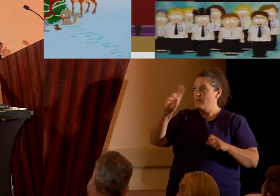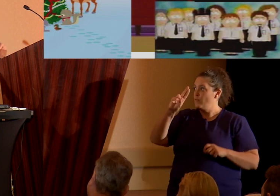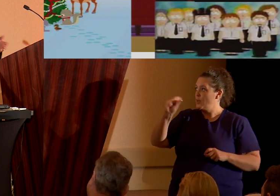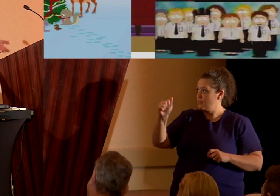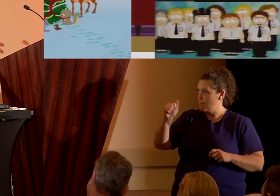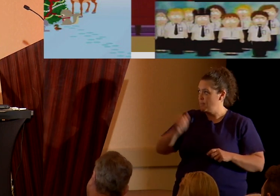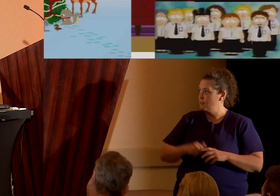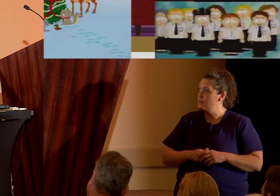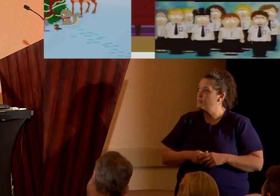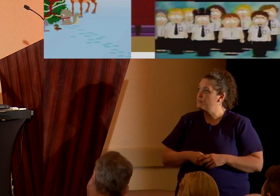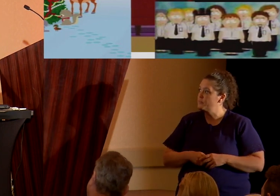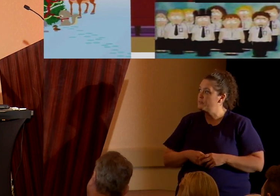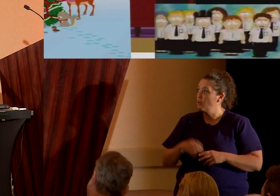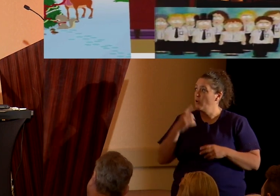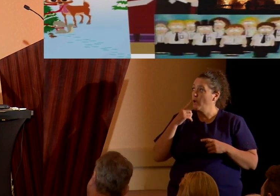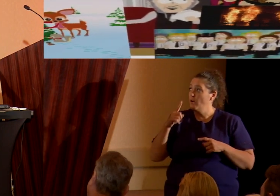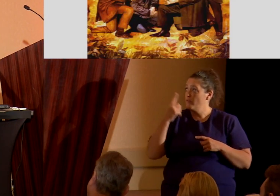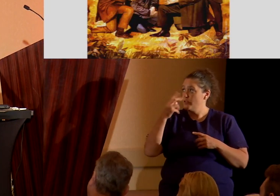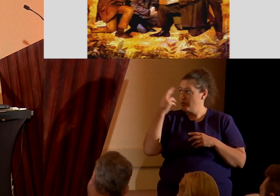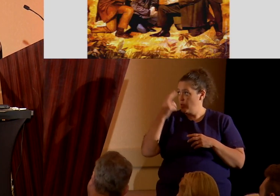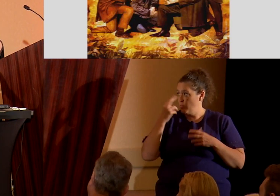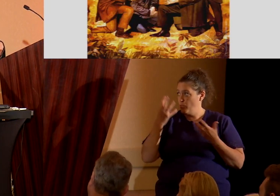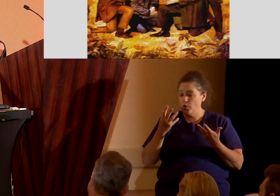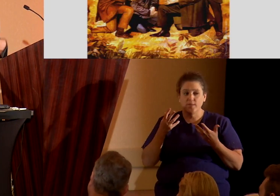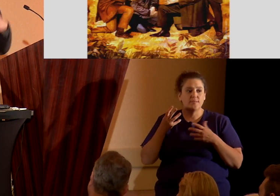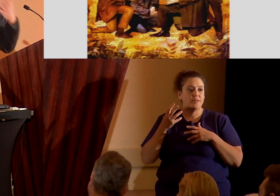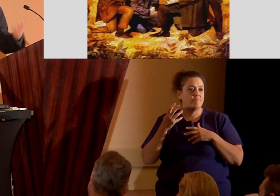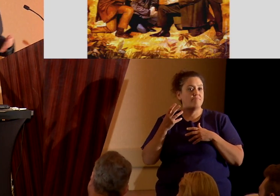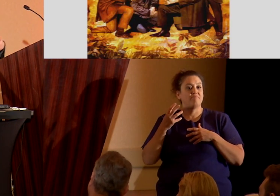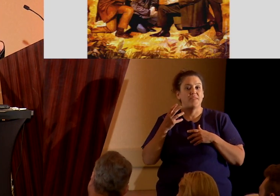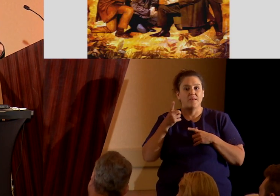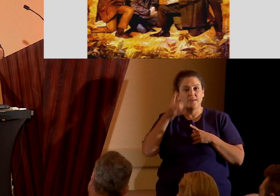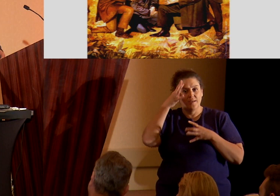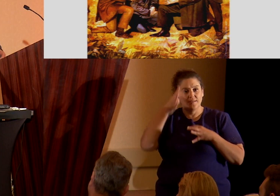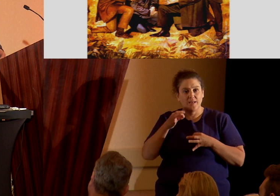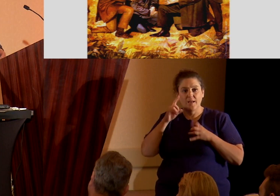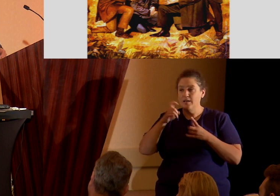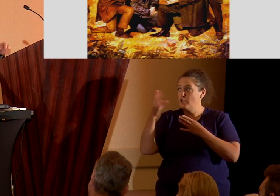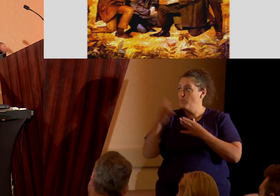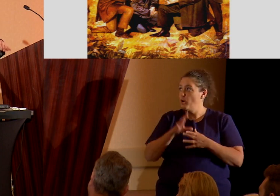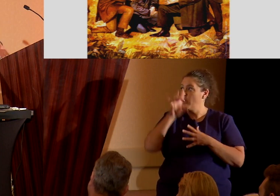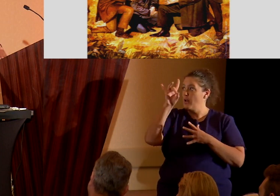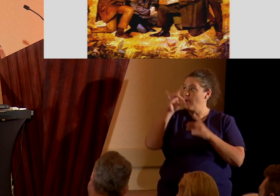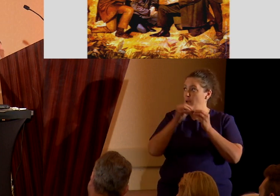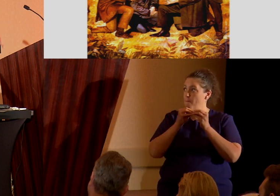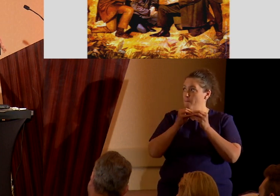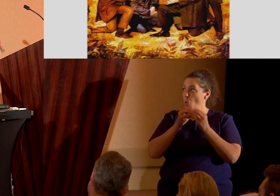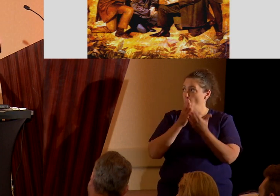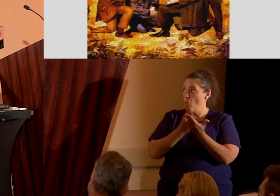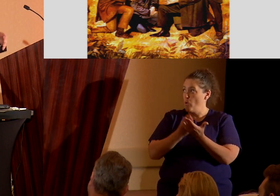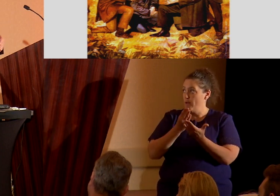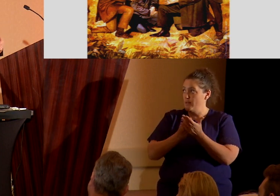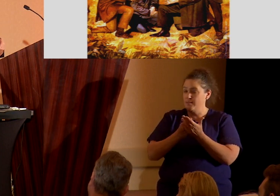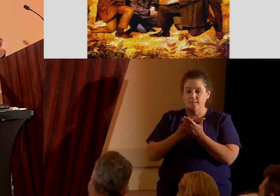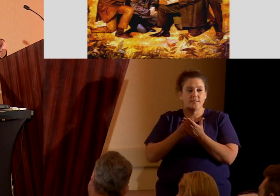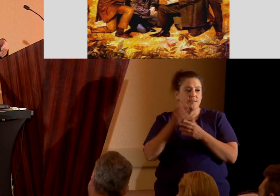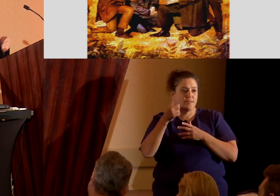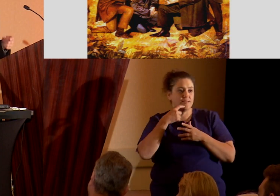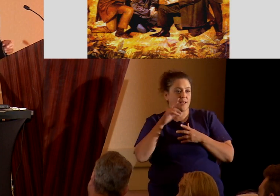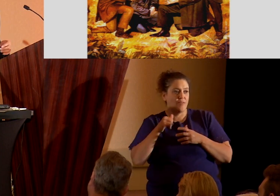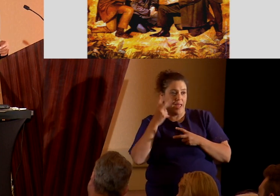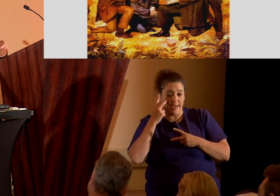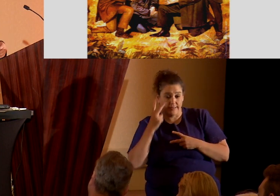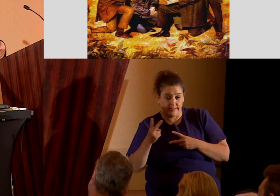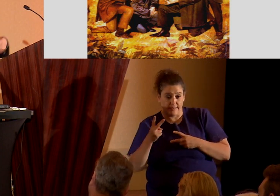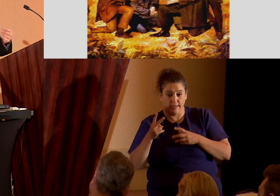Well, for some reason, this wasn't all enough, and Smith felt the need to bring in eight more witnesses to testify that they too had seen handle the plates and